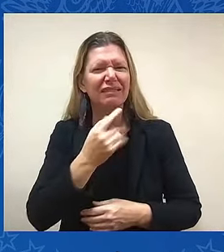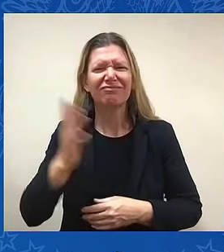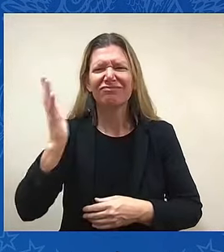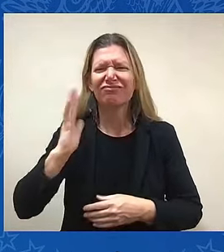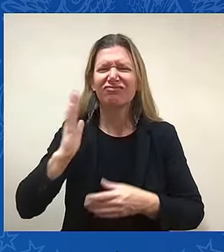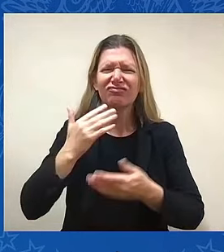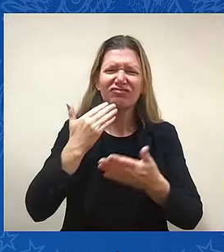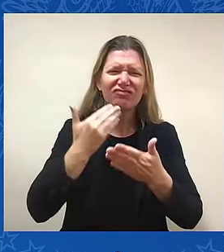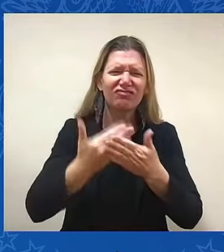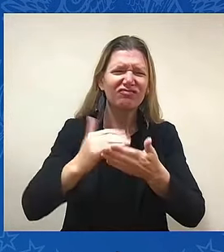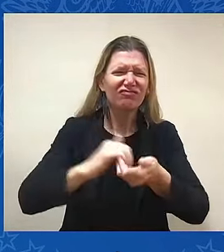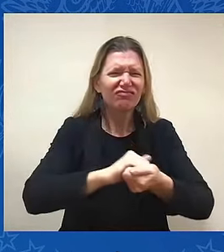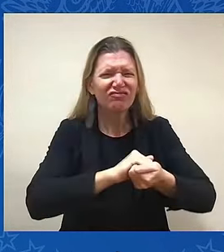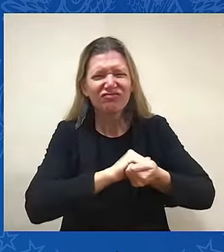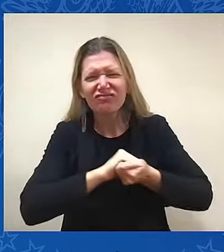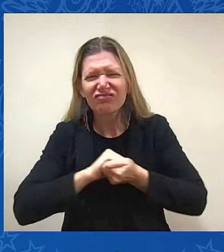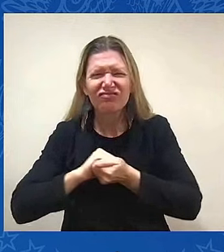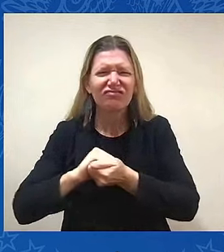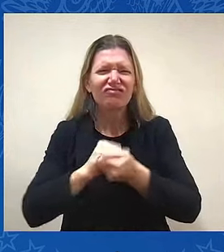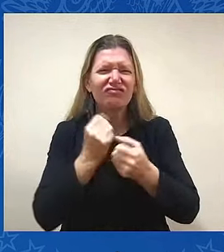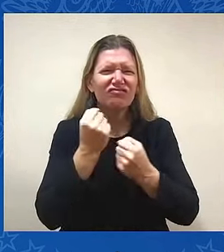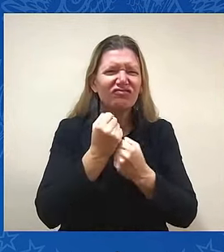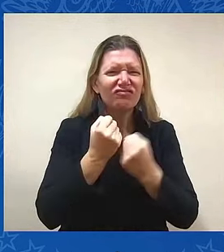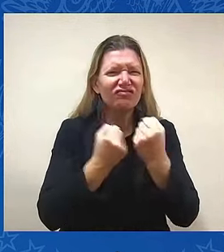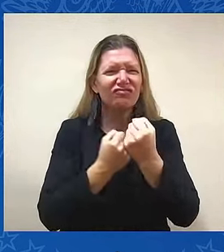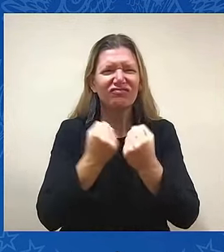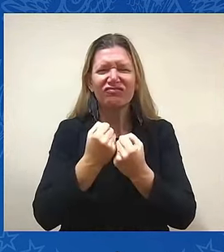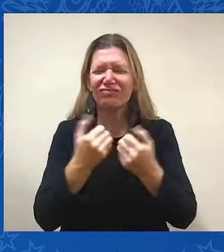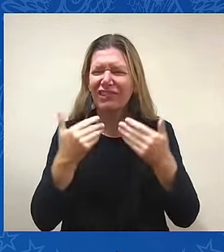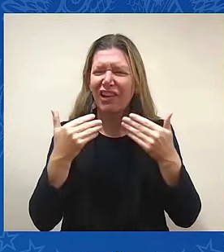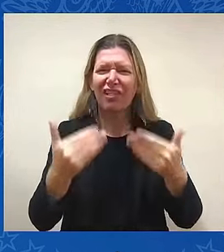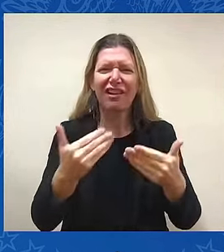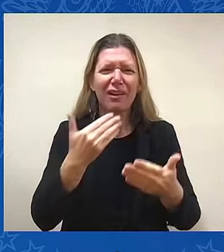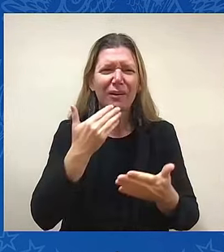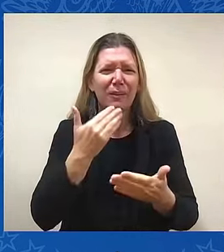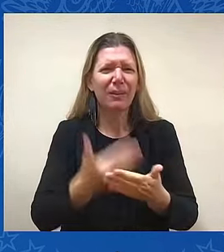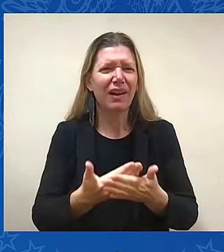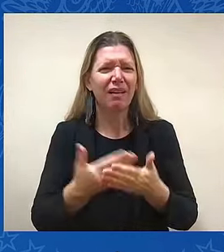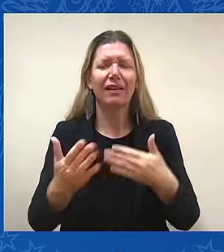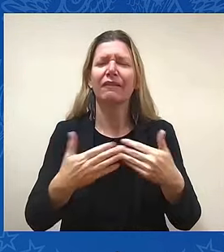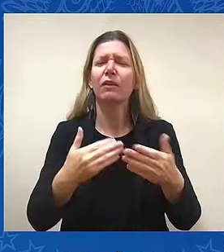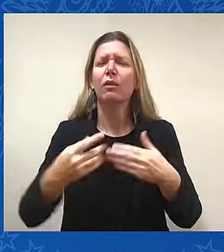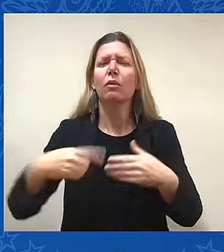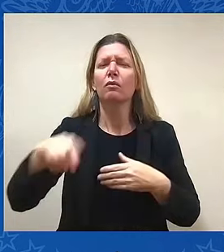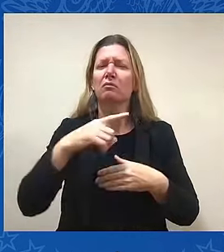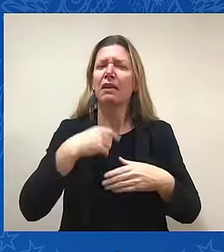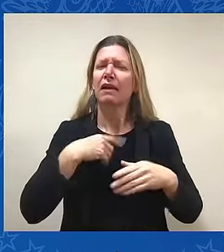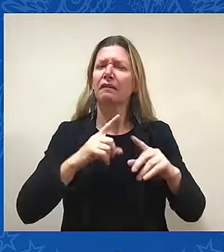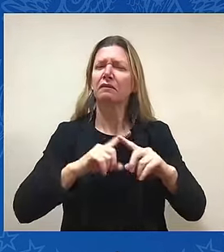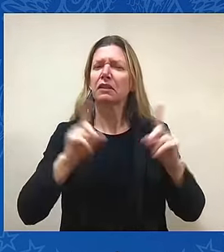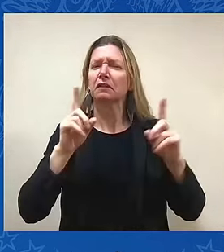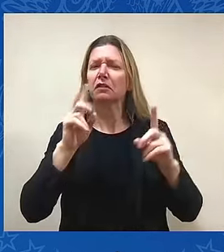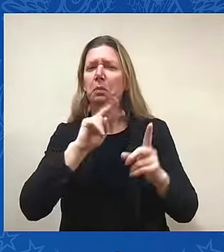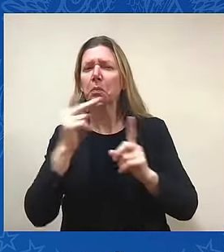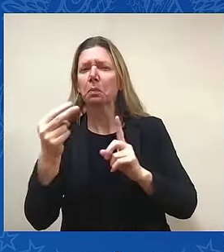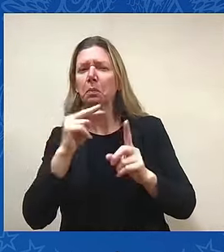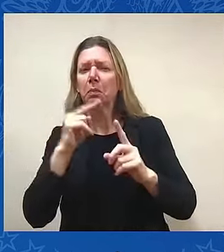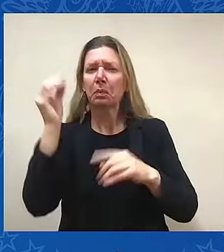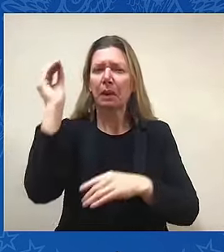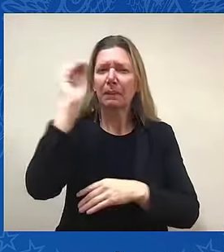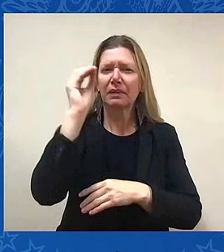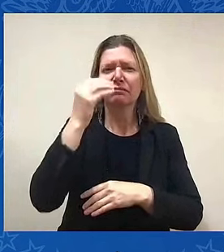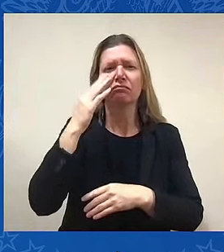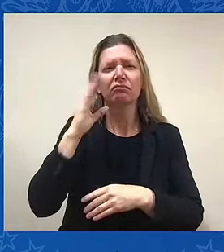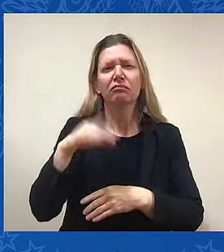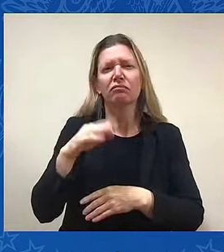real differences. And Jill and I know that sometimes it can be a lot. Look, thank all you for the sacrifice you make. This picnic is an important